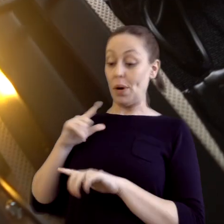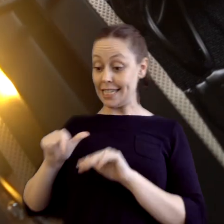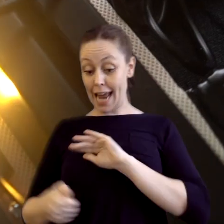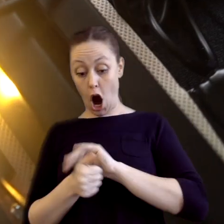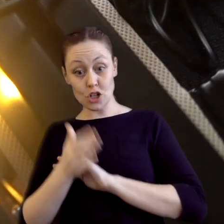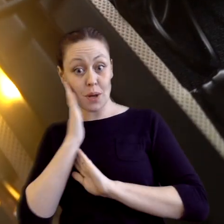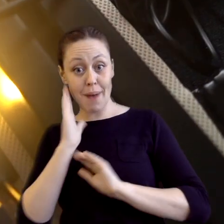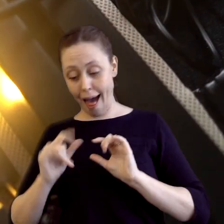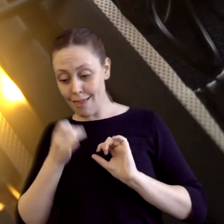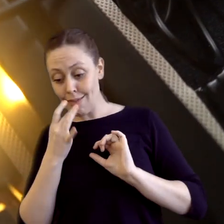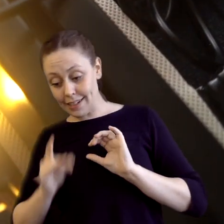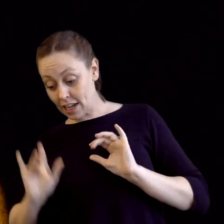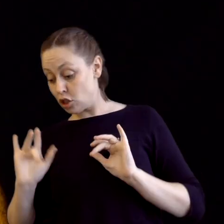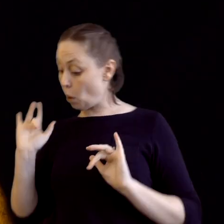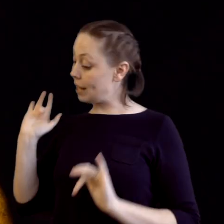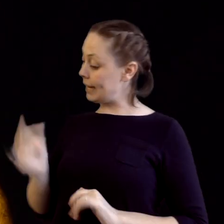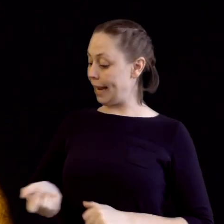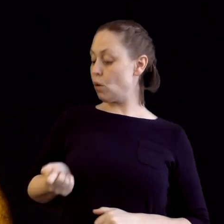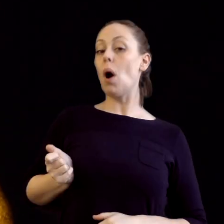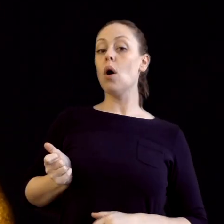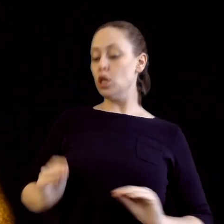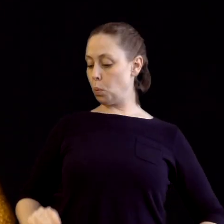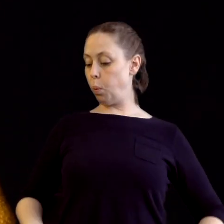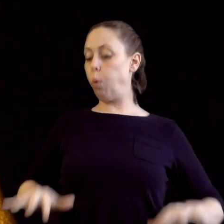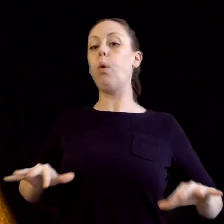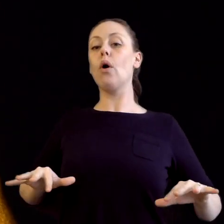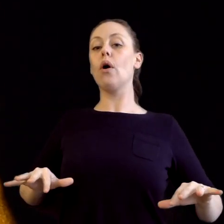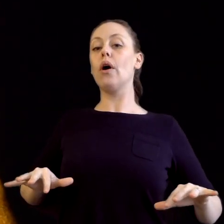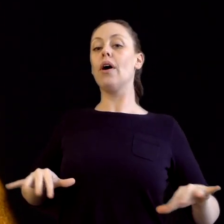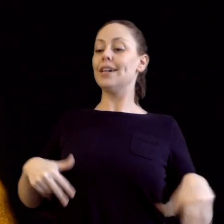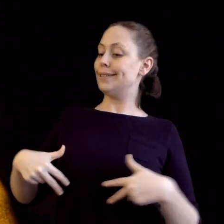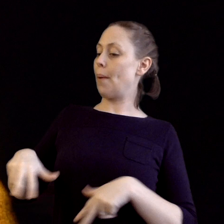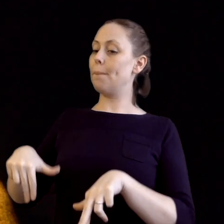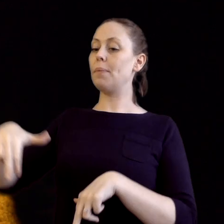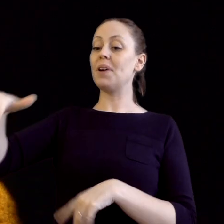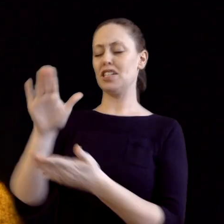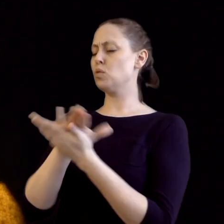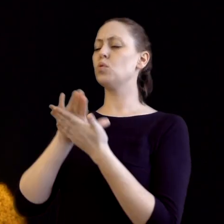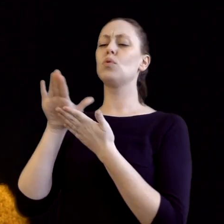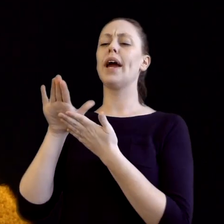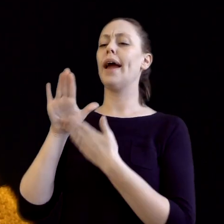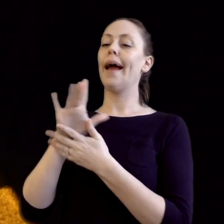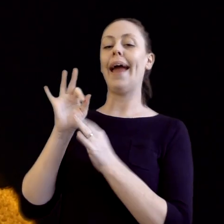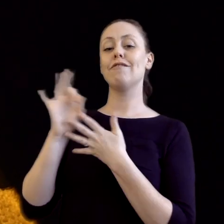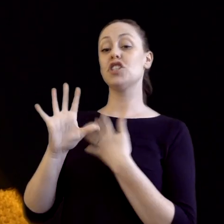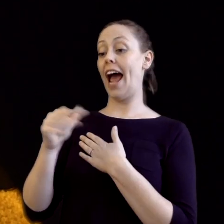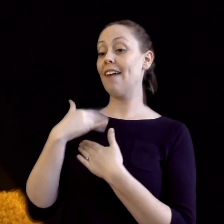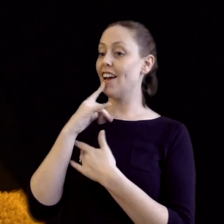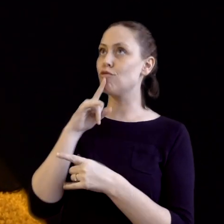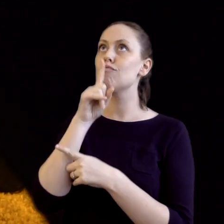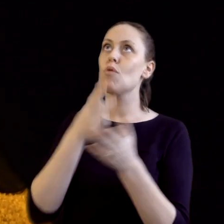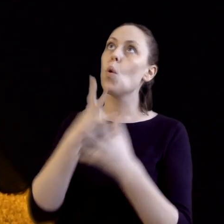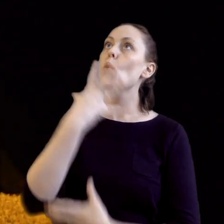lighting that it comes with. Just simply pressing the remote to illuminate your path is a great feature. And we truly wish that